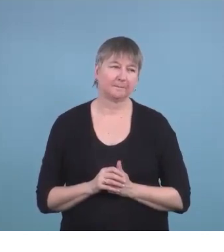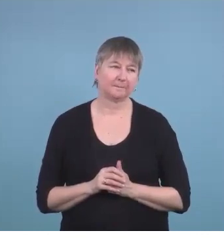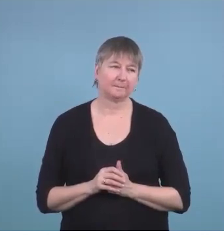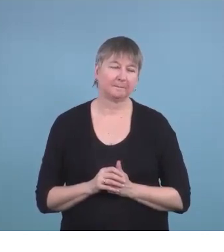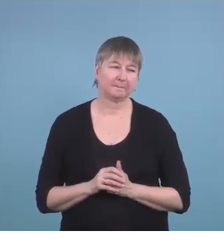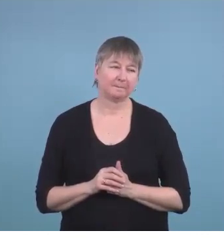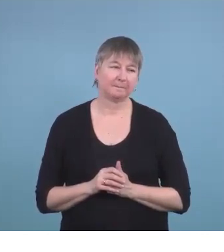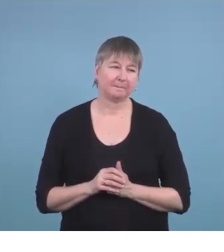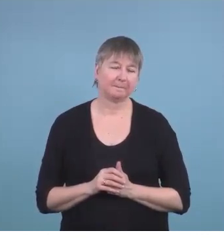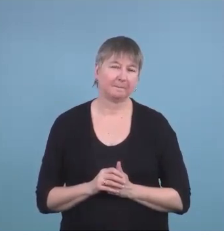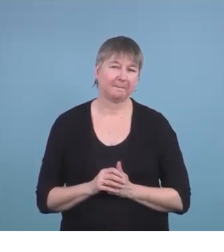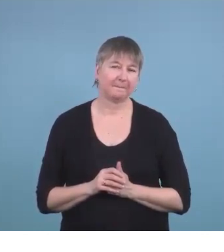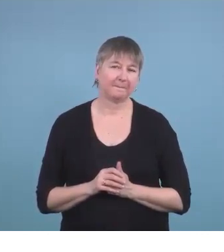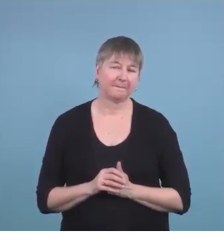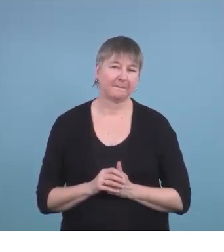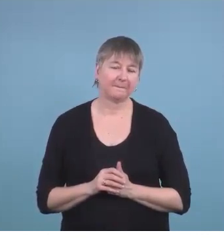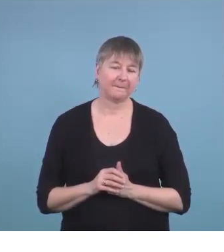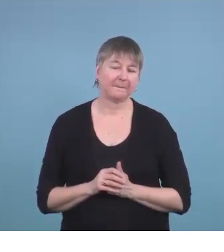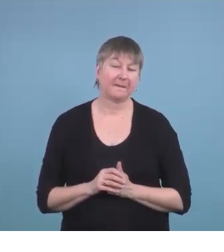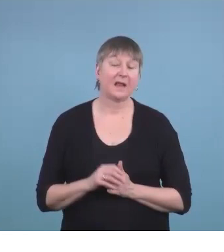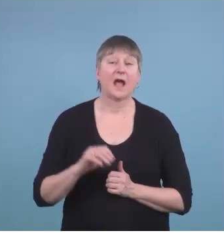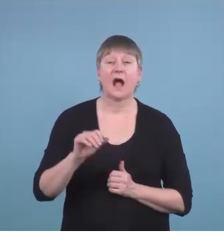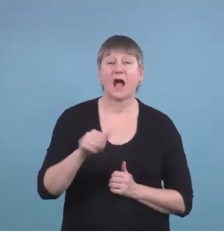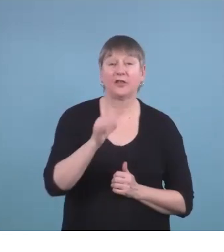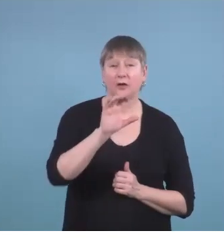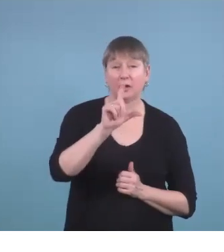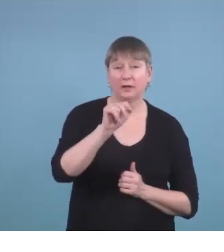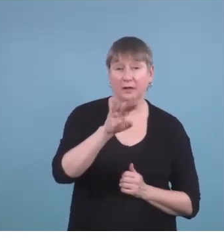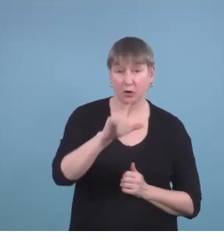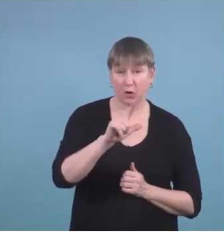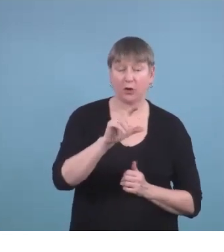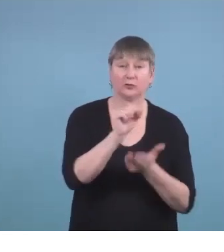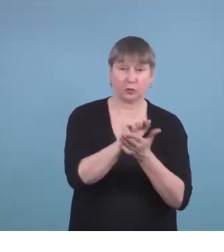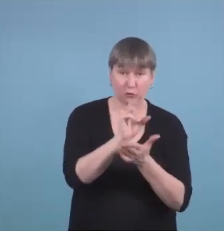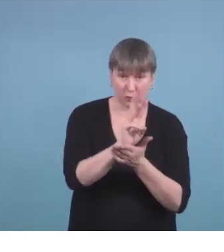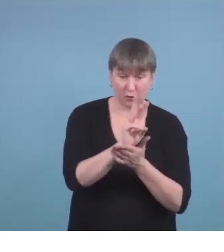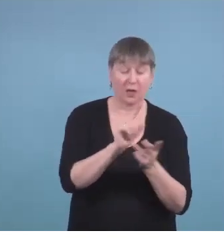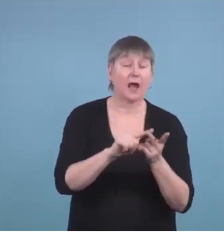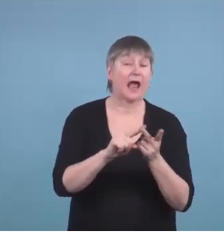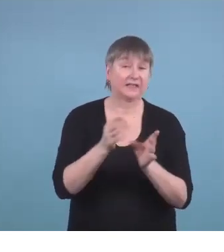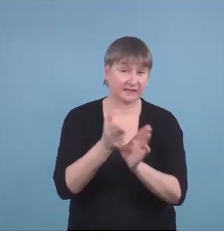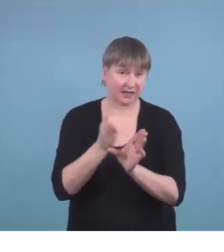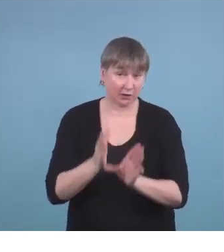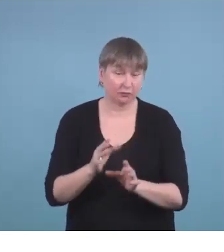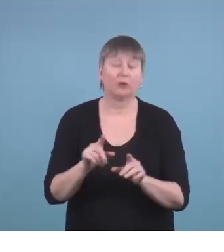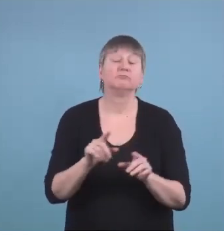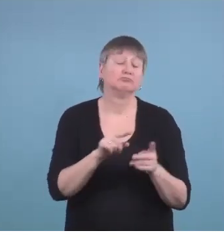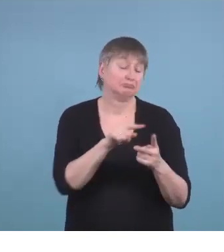clinical clinical social workers and psychologists can also provide a letter